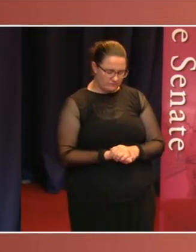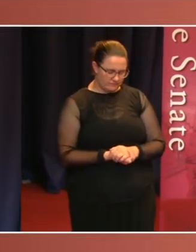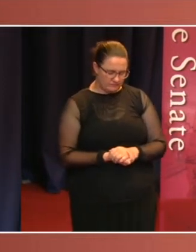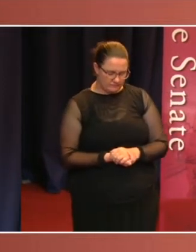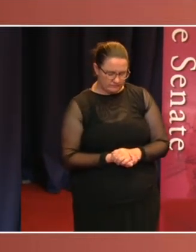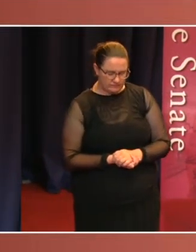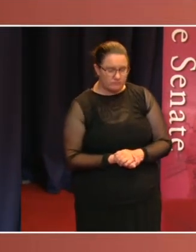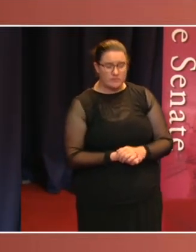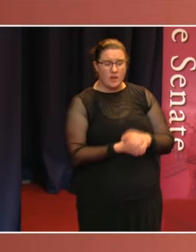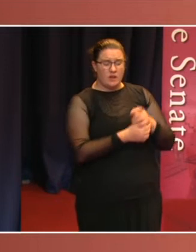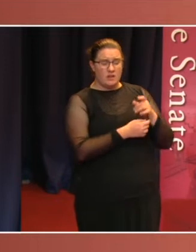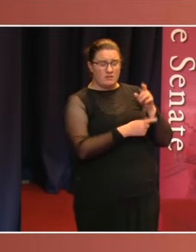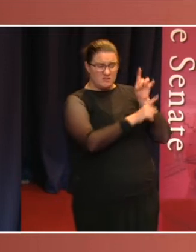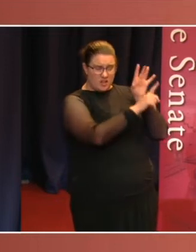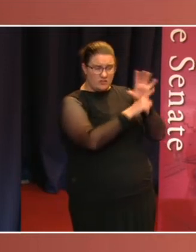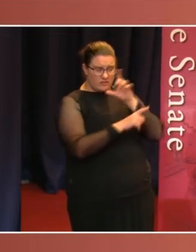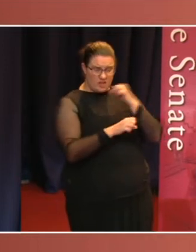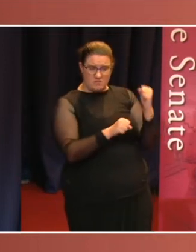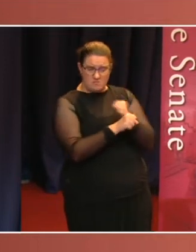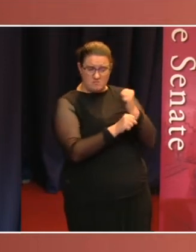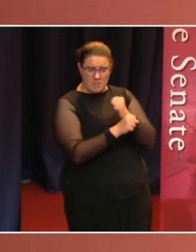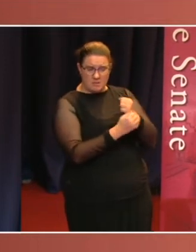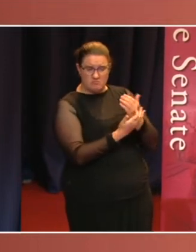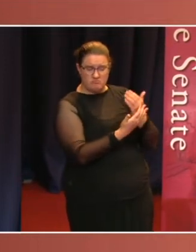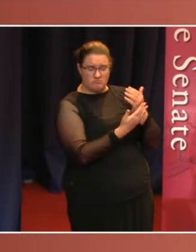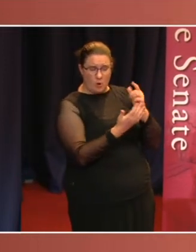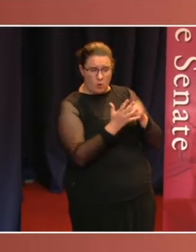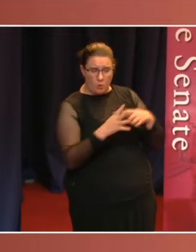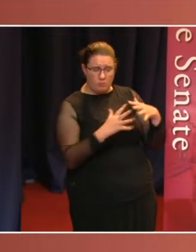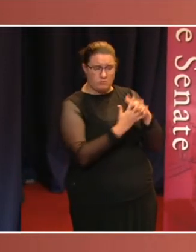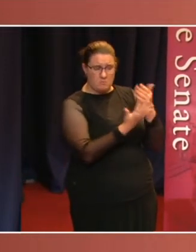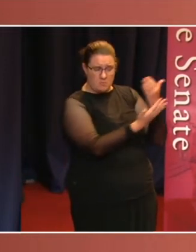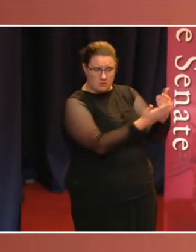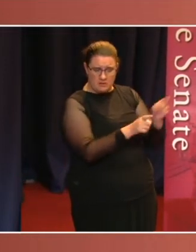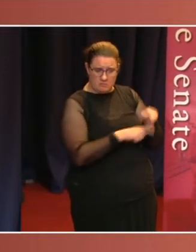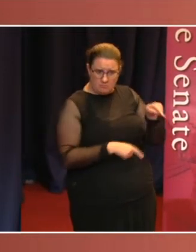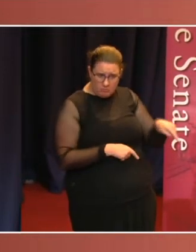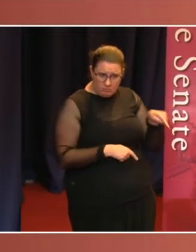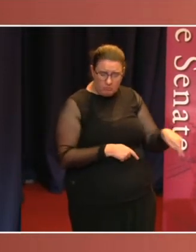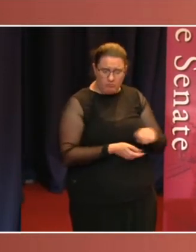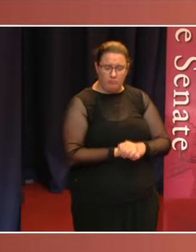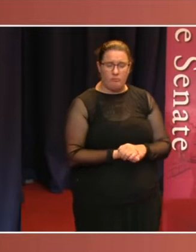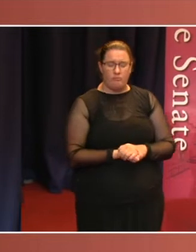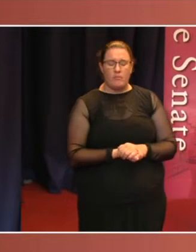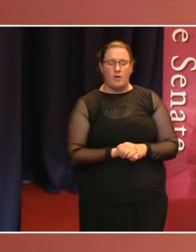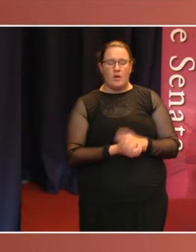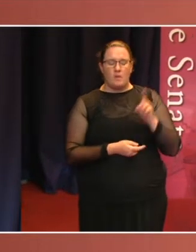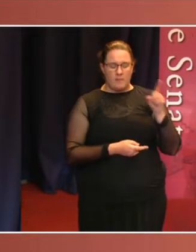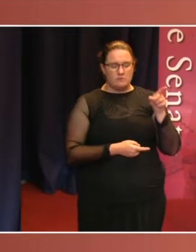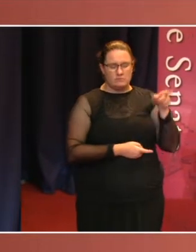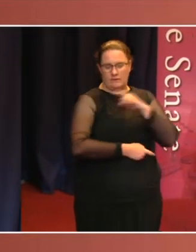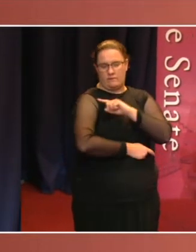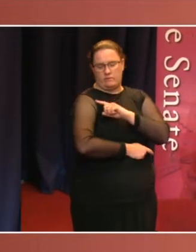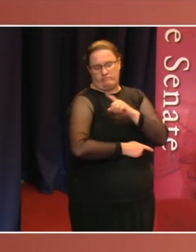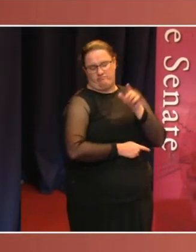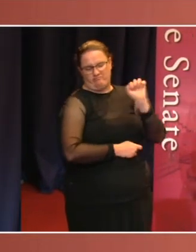legislative status is the source of much of its power, but it is the Senate's election by proportional representation that gives